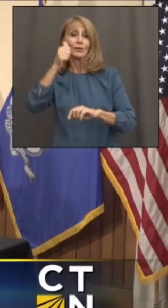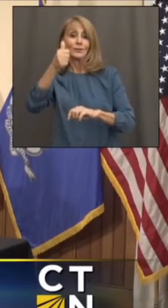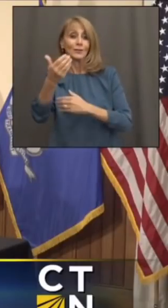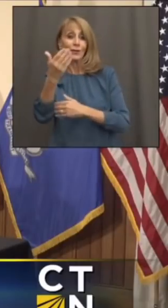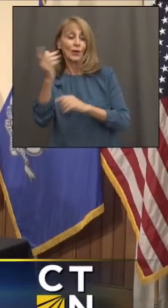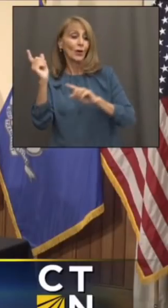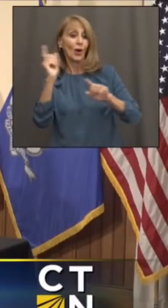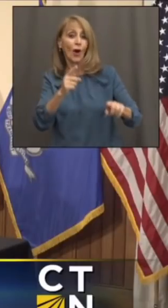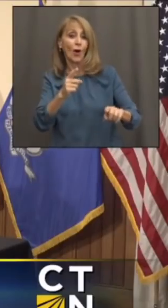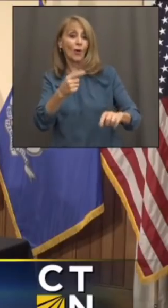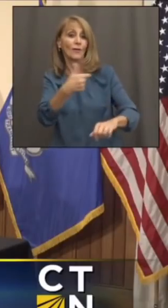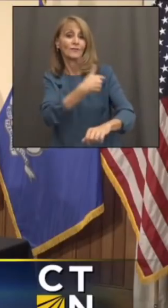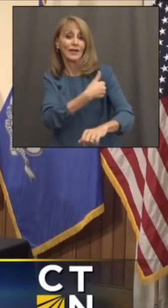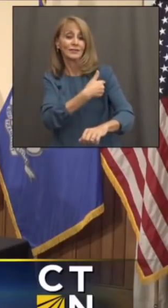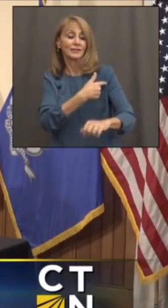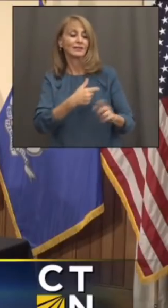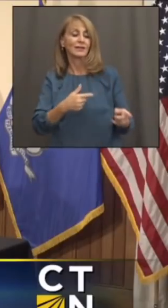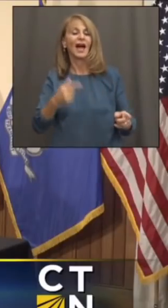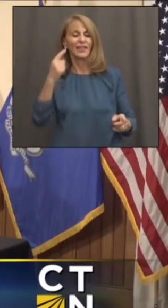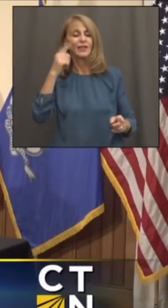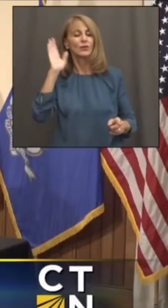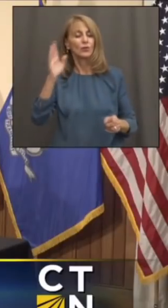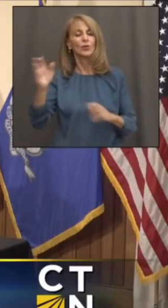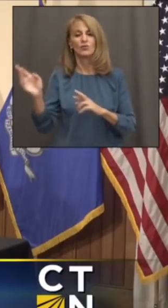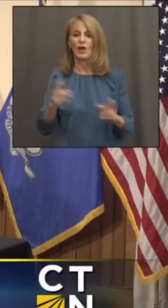Yeah, Alex, we should be ready to go straight away.